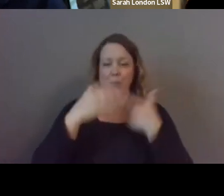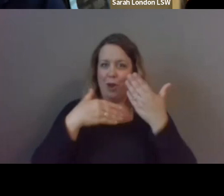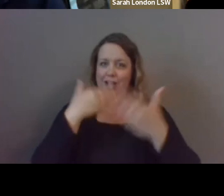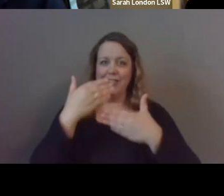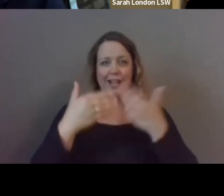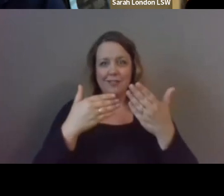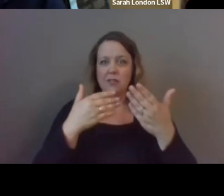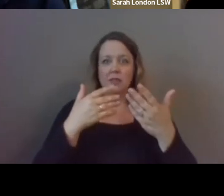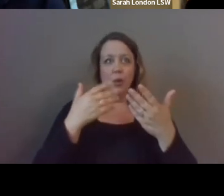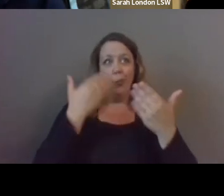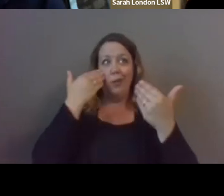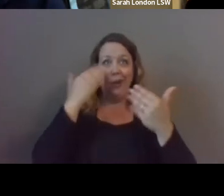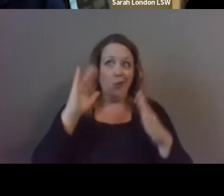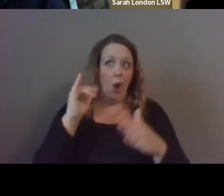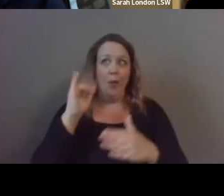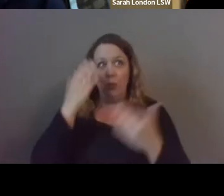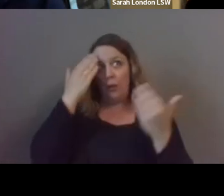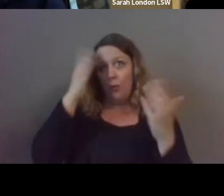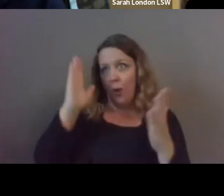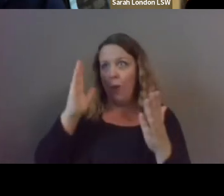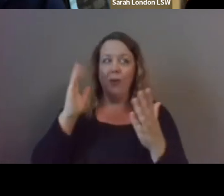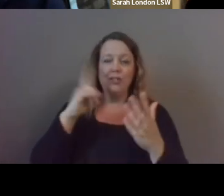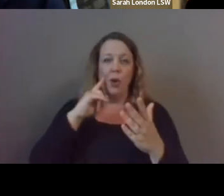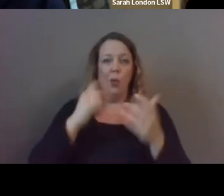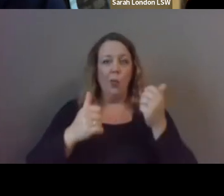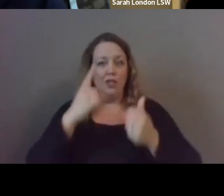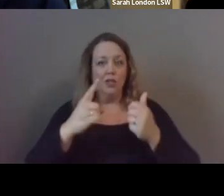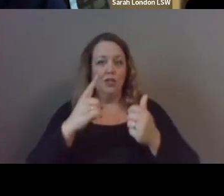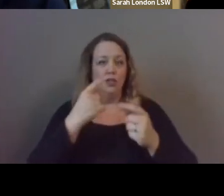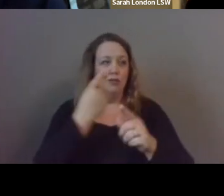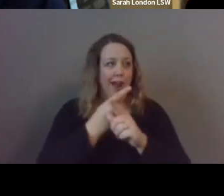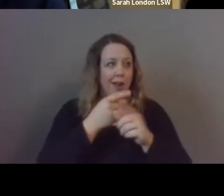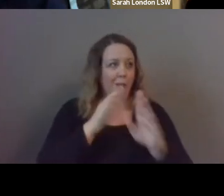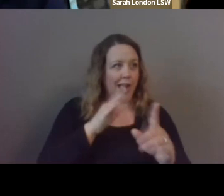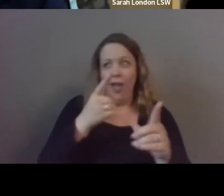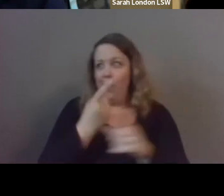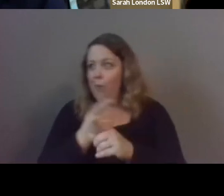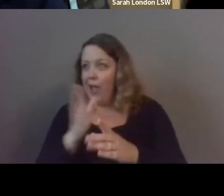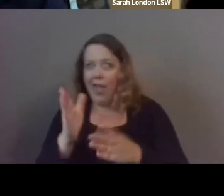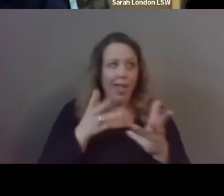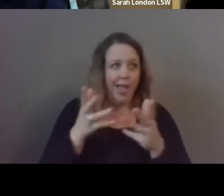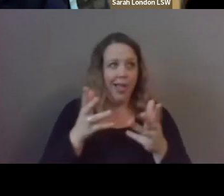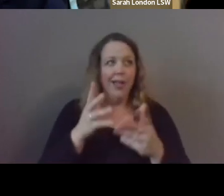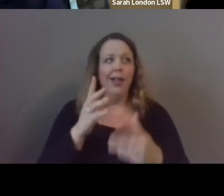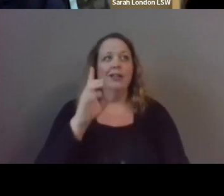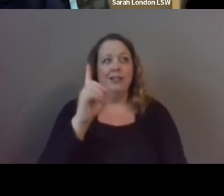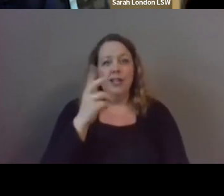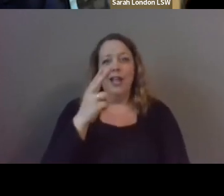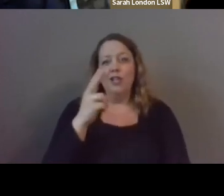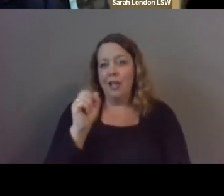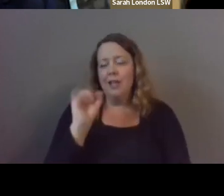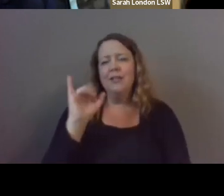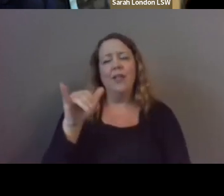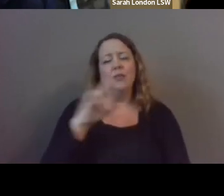are we not uh pulling and and again our state dhhs is really helping us through this process but um